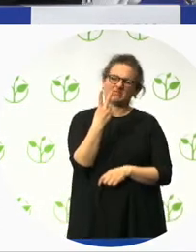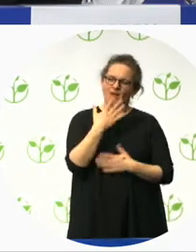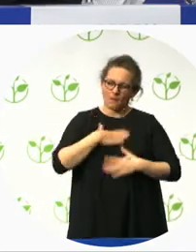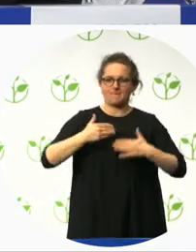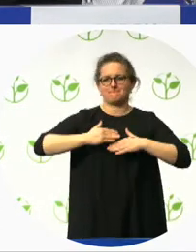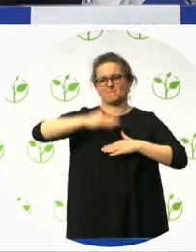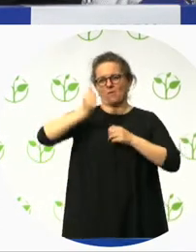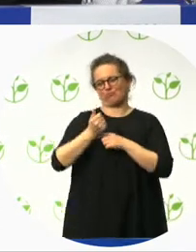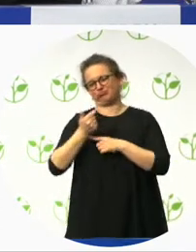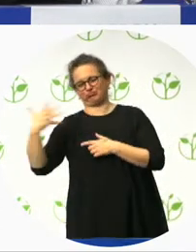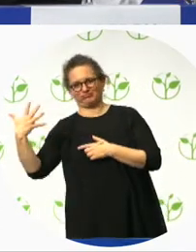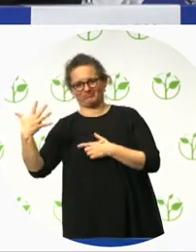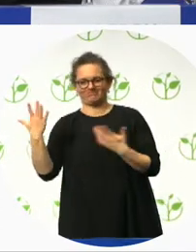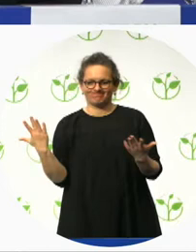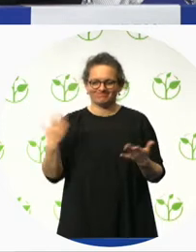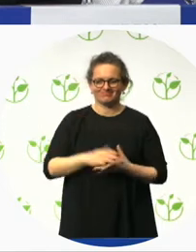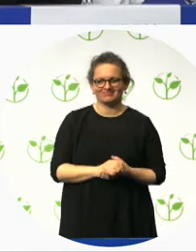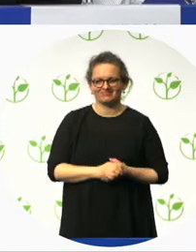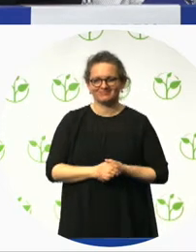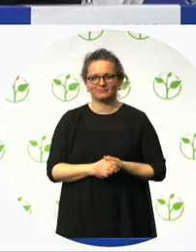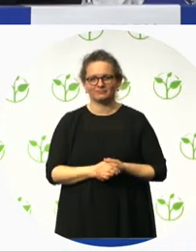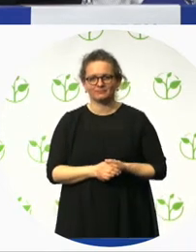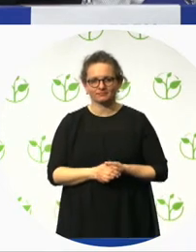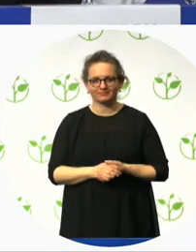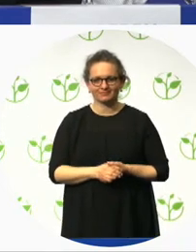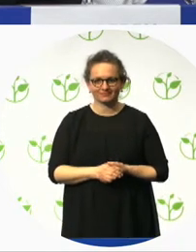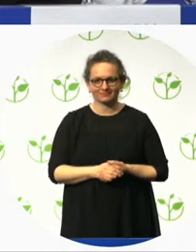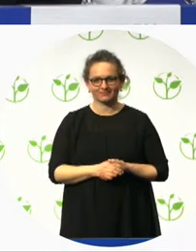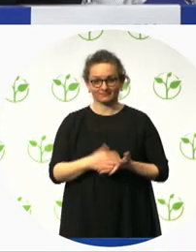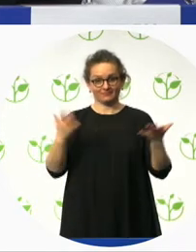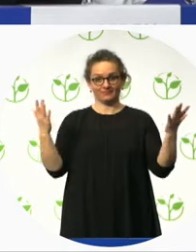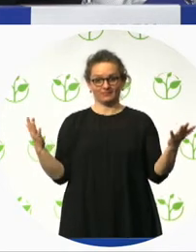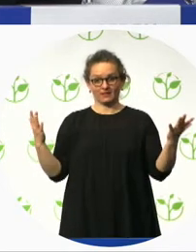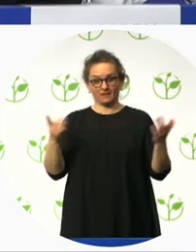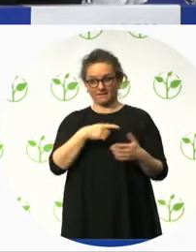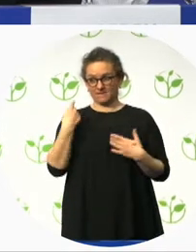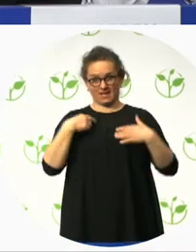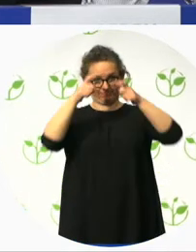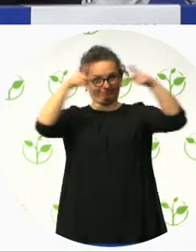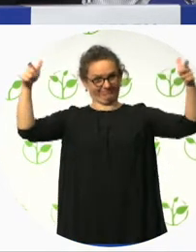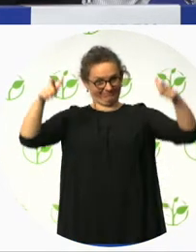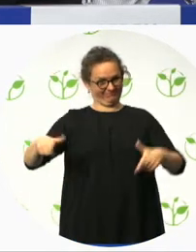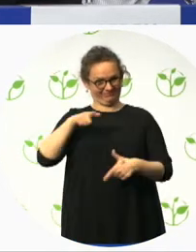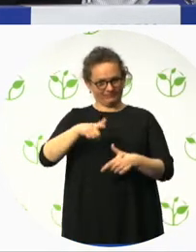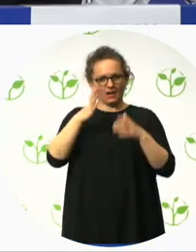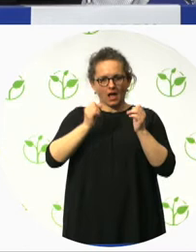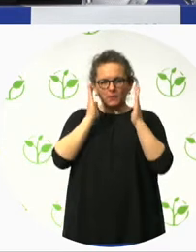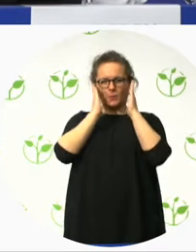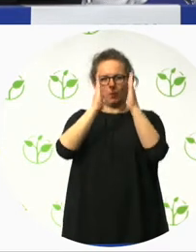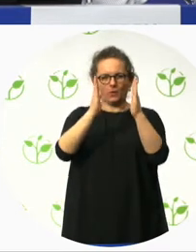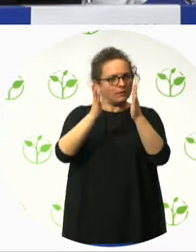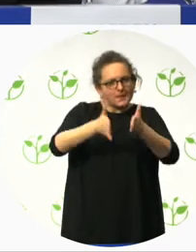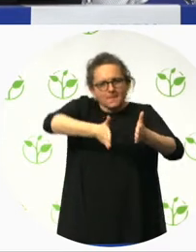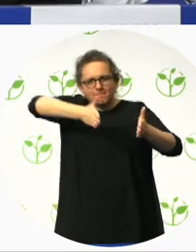So we've included on the left-hand side wider corridors. There you can see some of the blue. Those are the meeting rooms. Again, the areas of concentration.